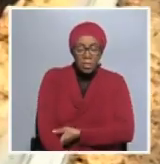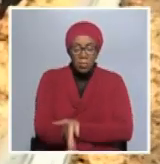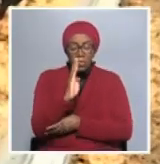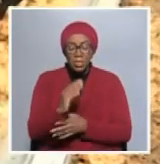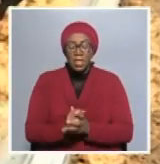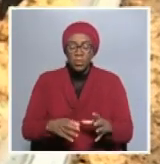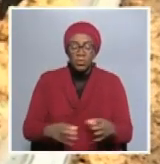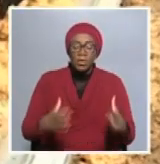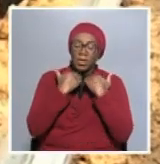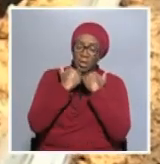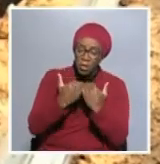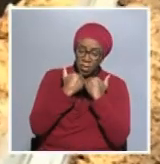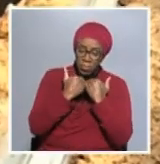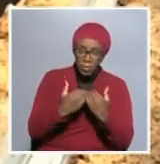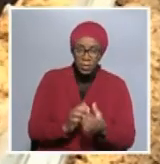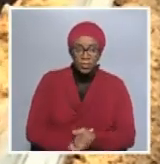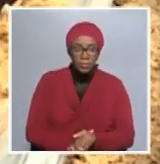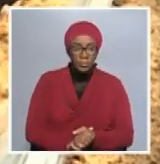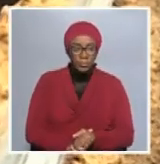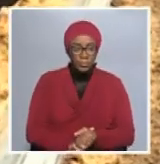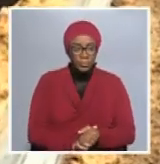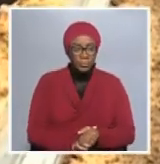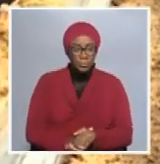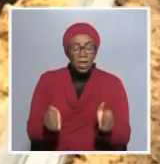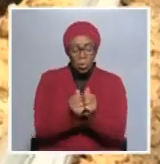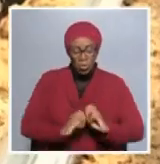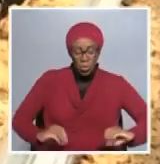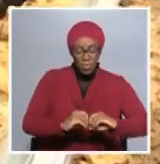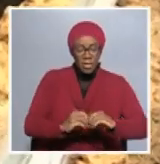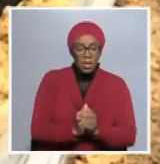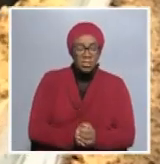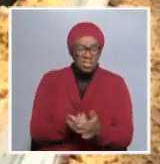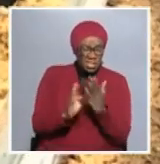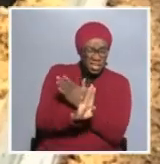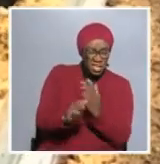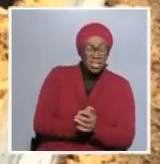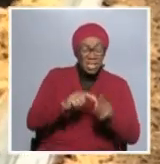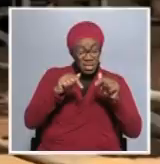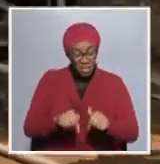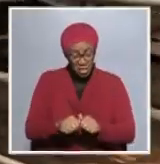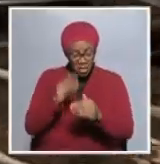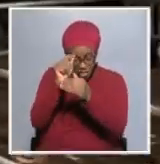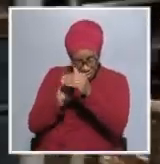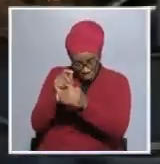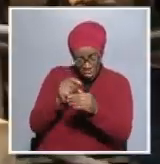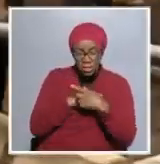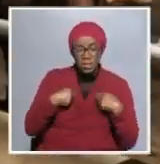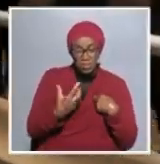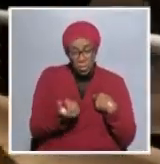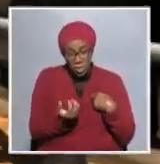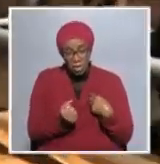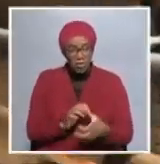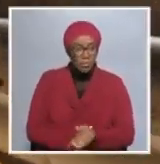sure that we are able to access these lucrative markets without endangering the existing markets that we have. That is Europe,